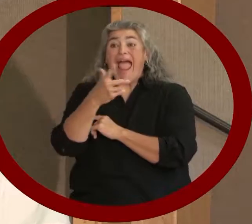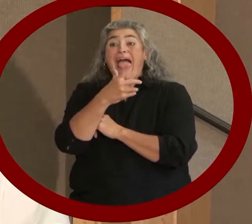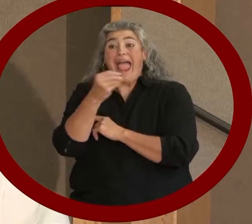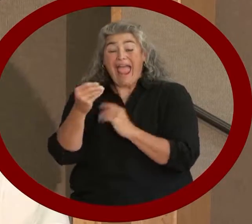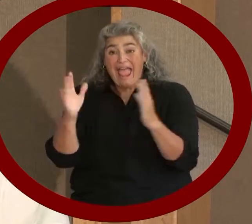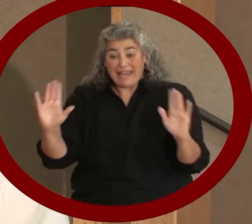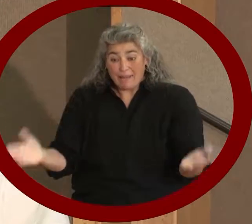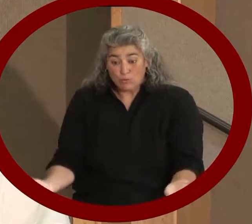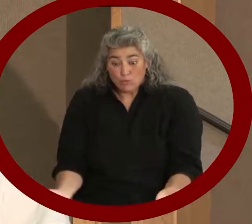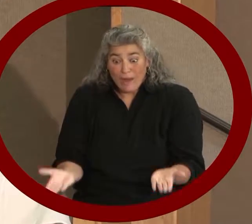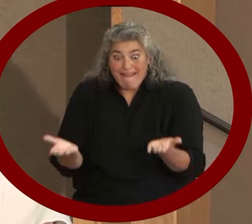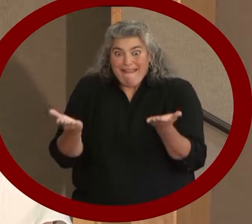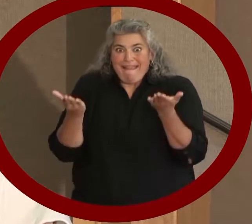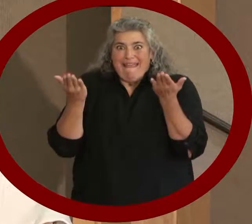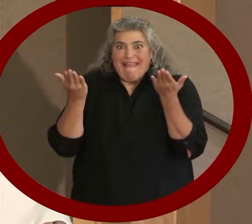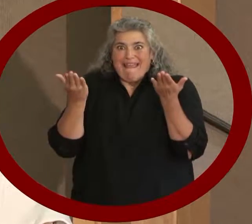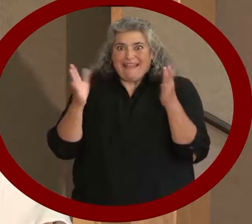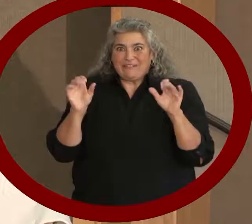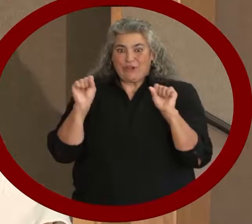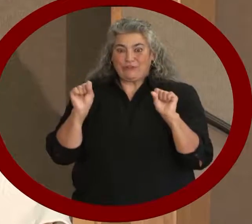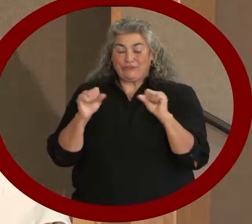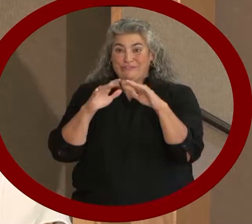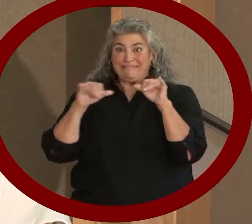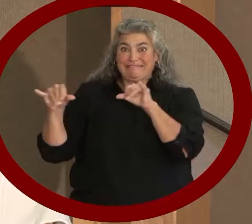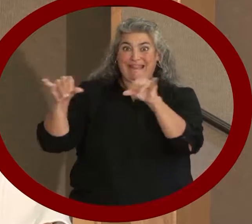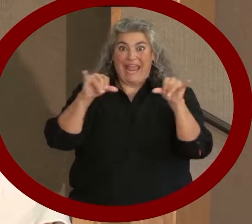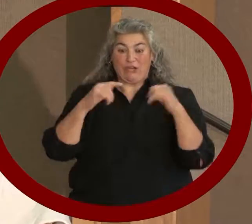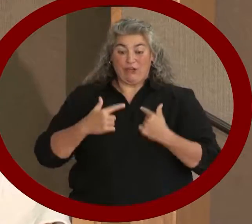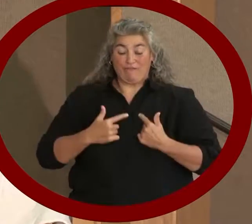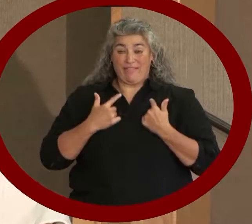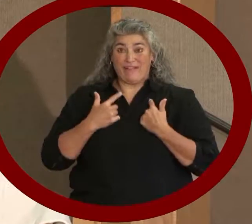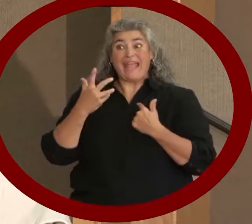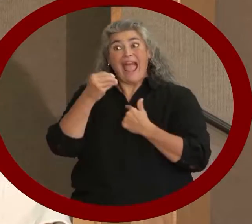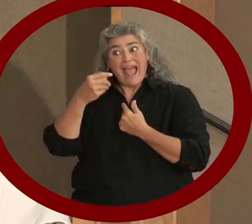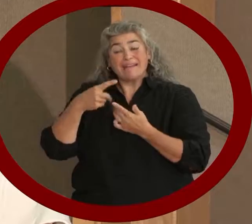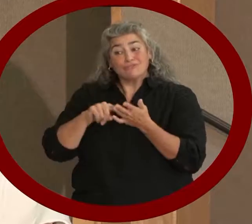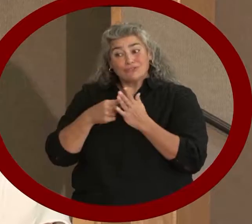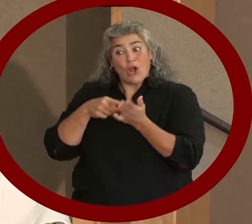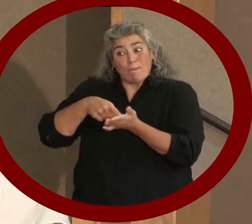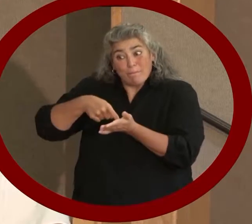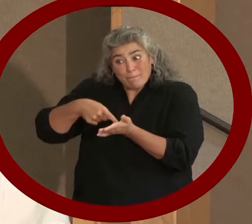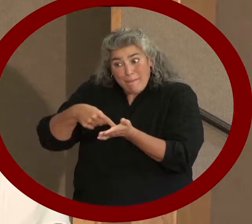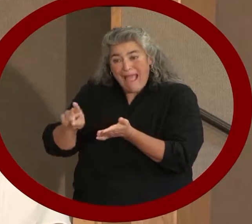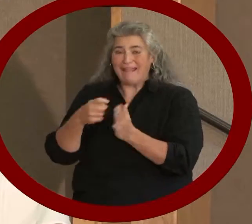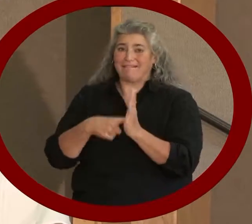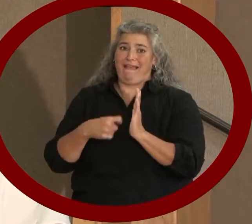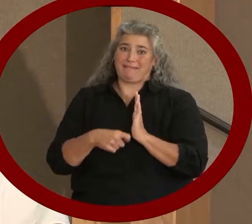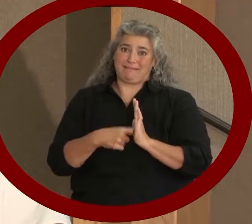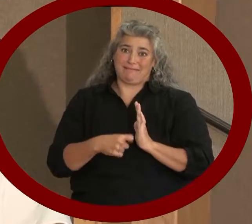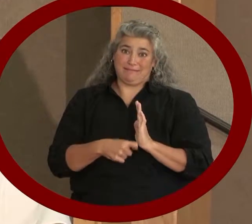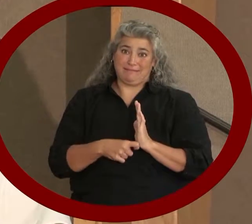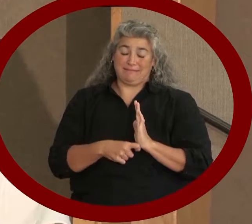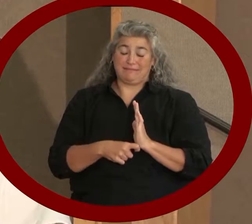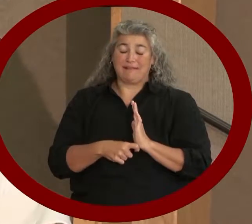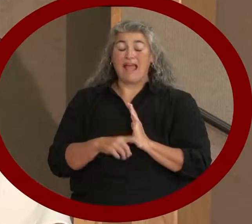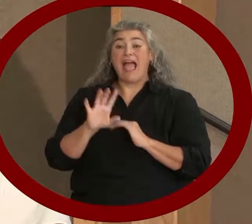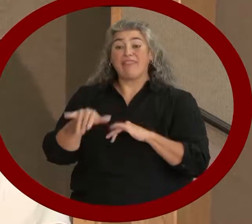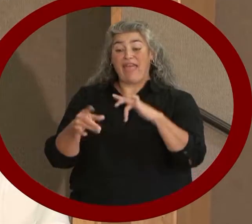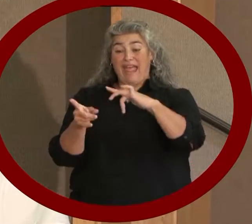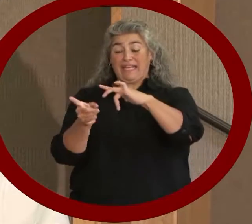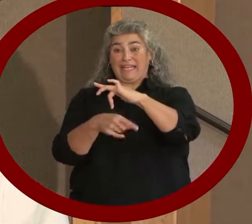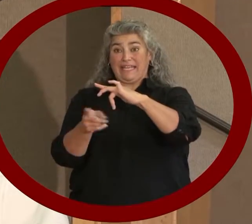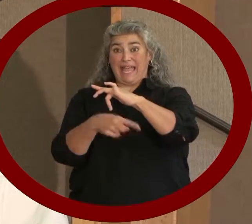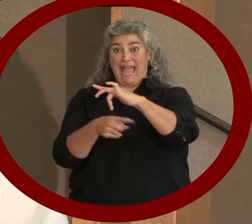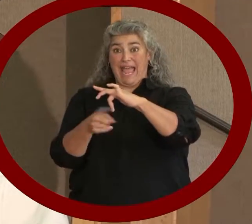their standard of living and paying taxes will close the gap between unemployment among